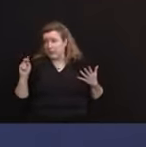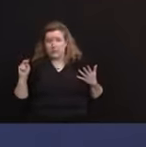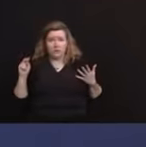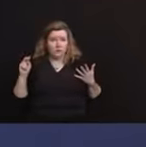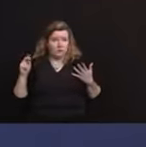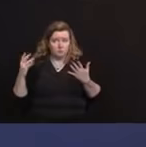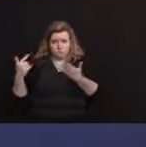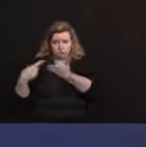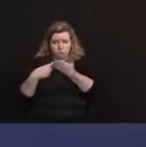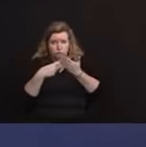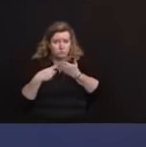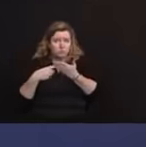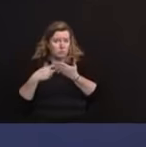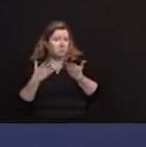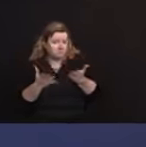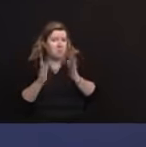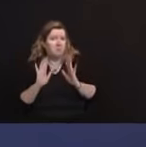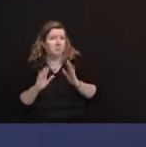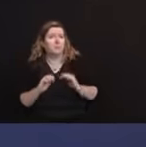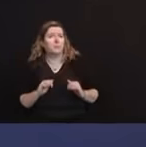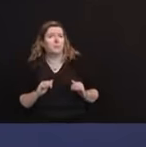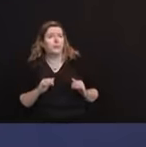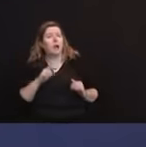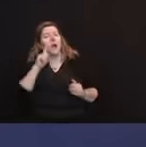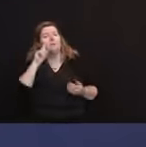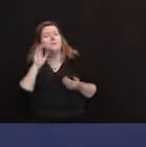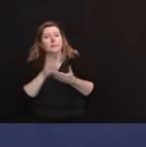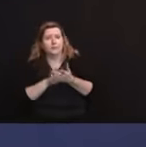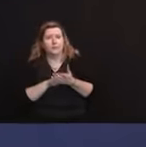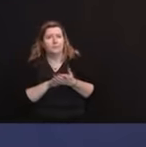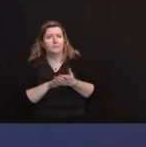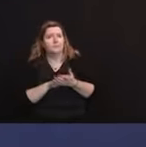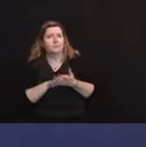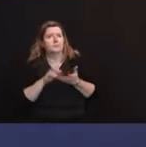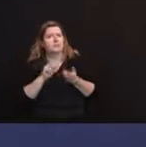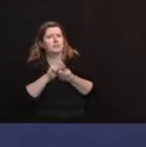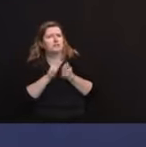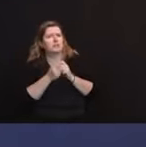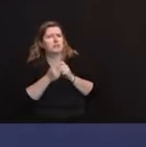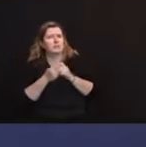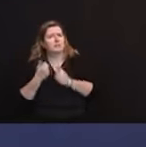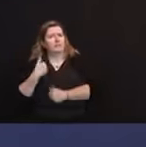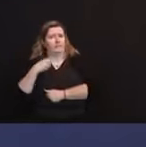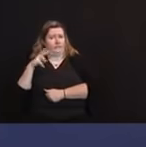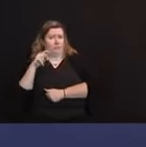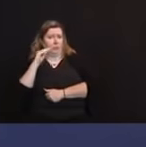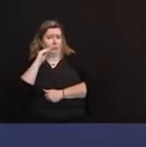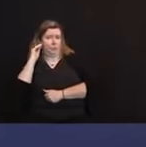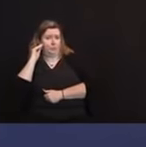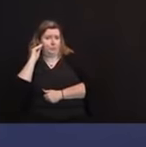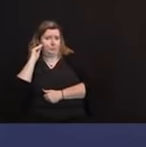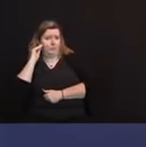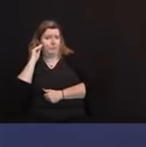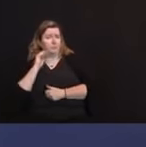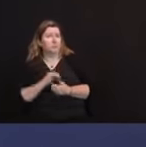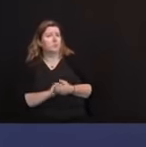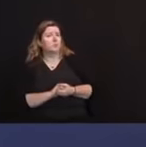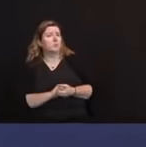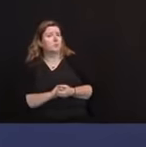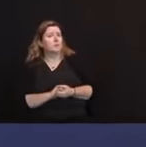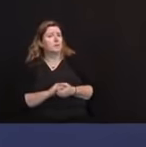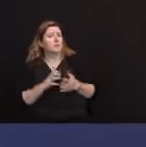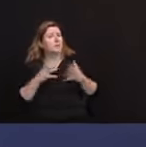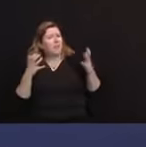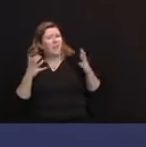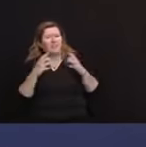believe, and again, remember we've made changes in our veterans' homes homes and there's all sorts of legal and other reviews